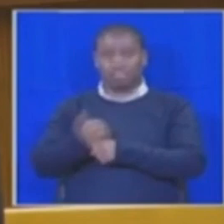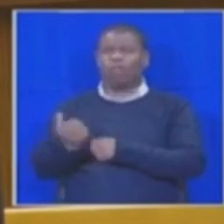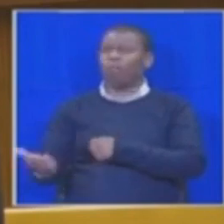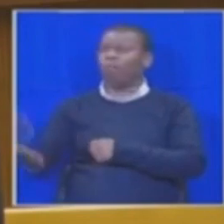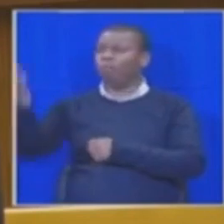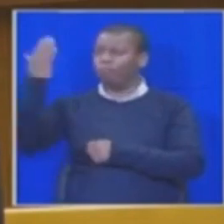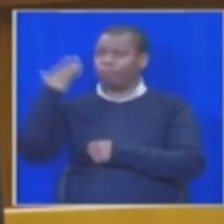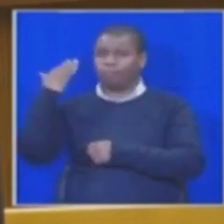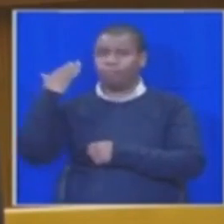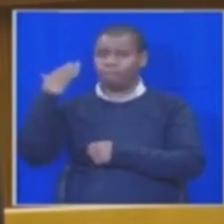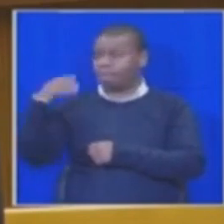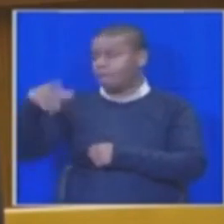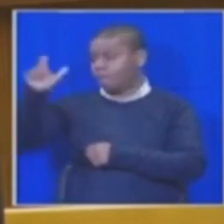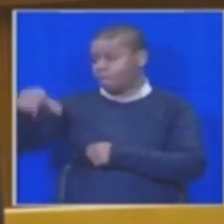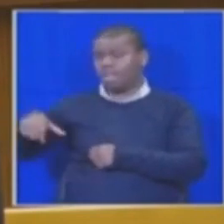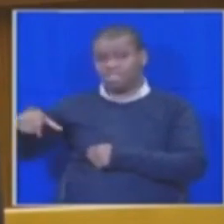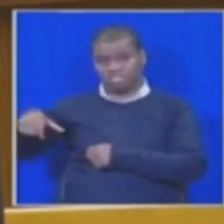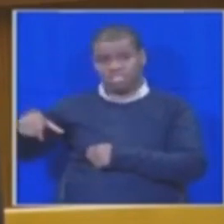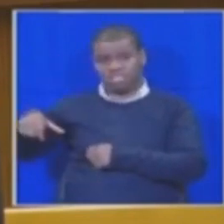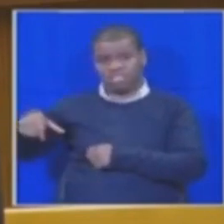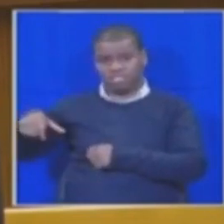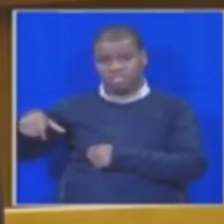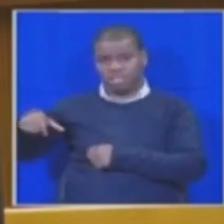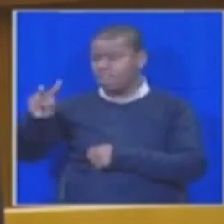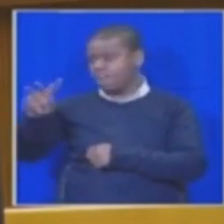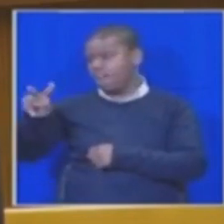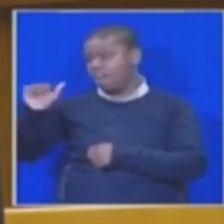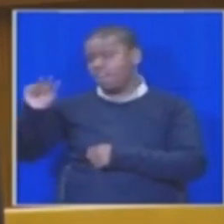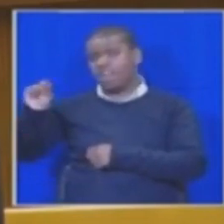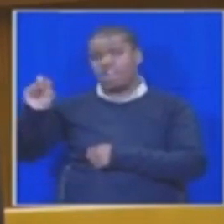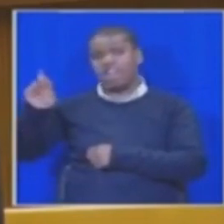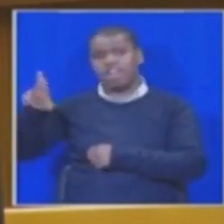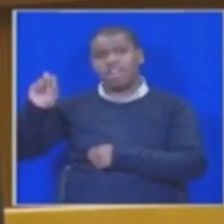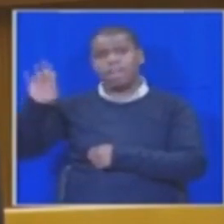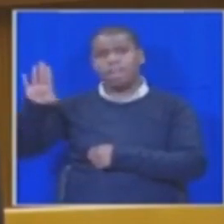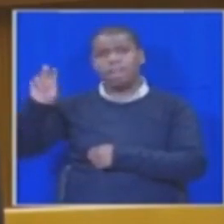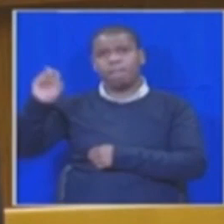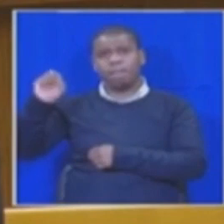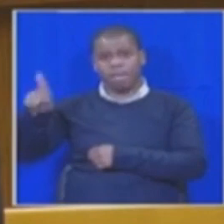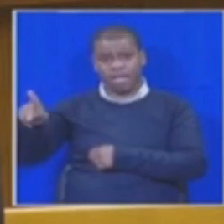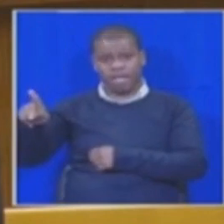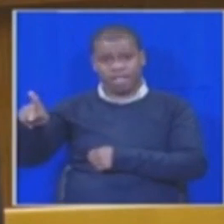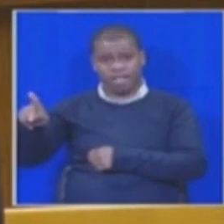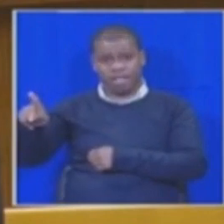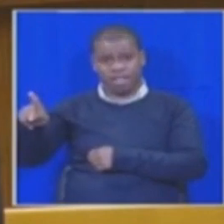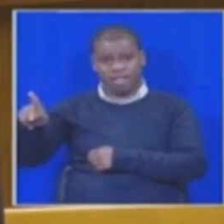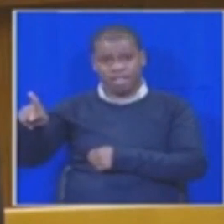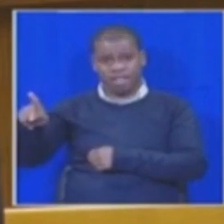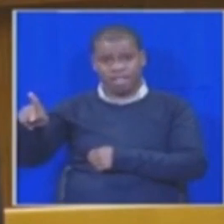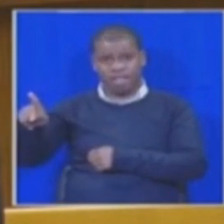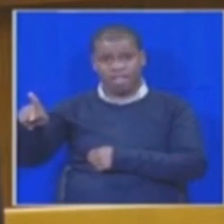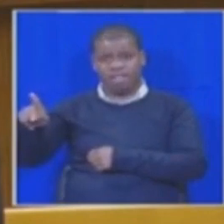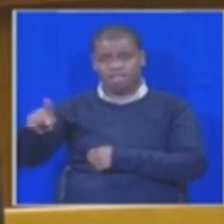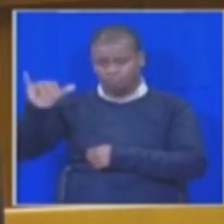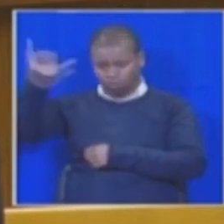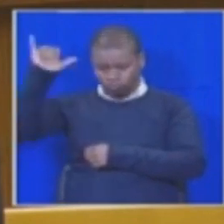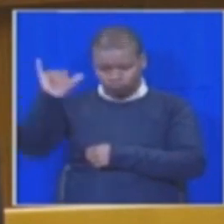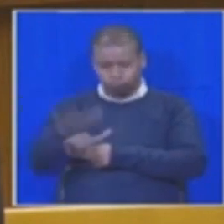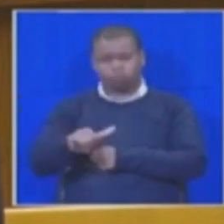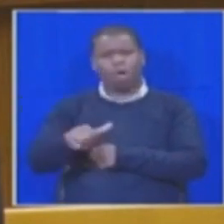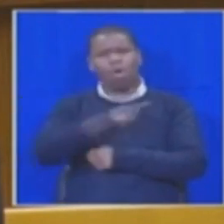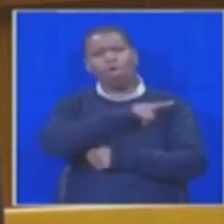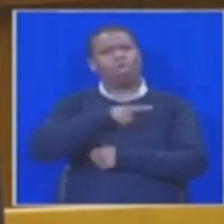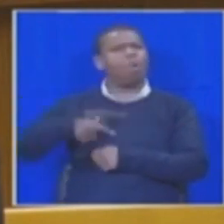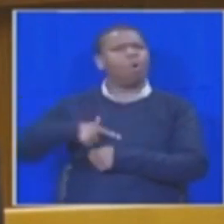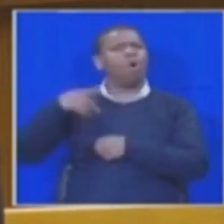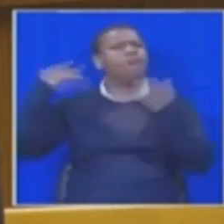He overstayed their intention when they